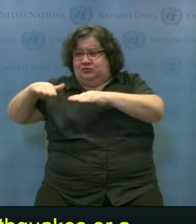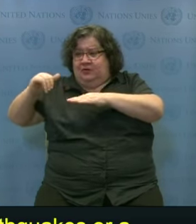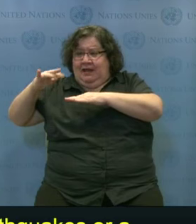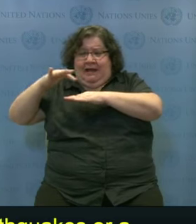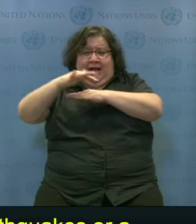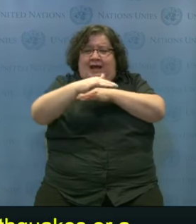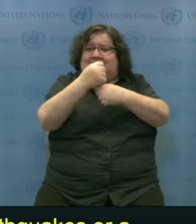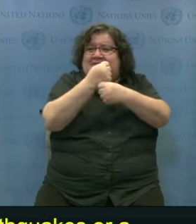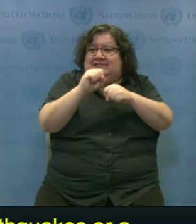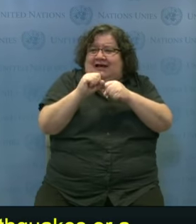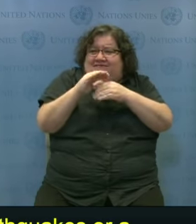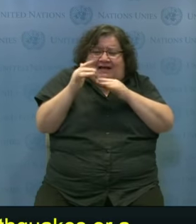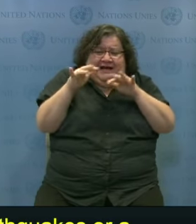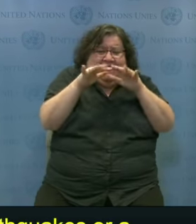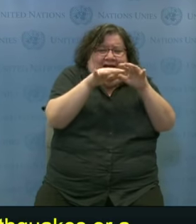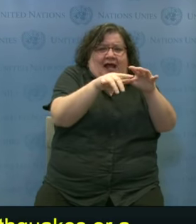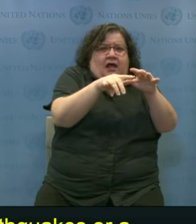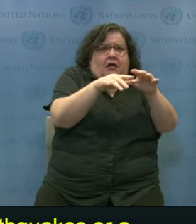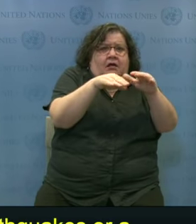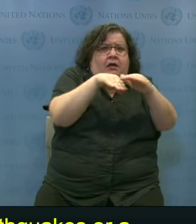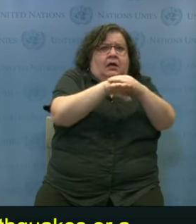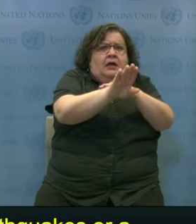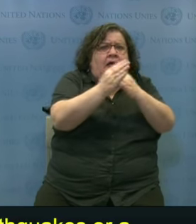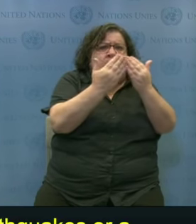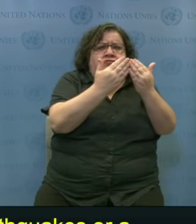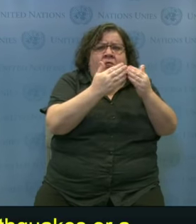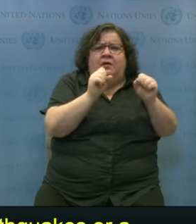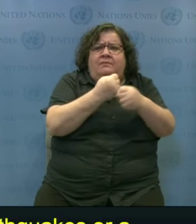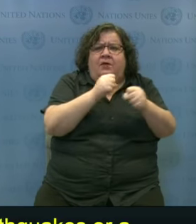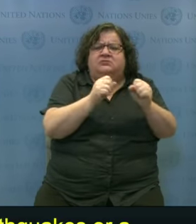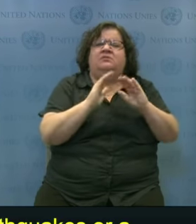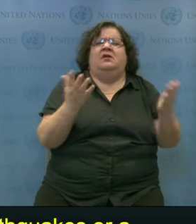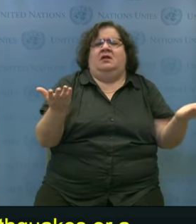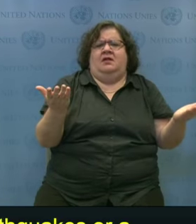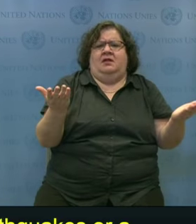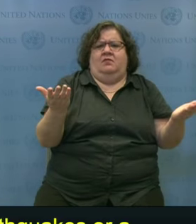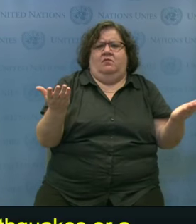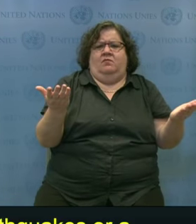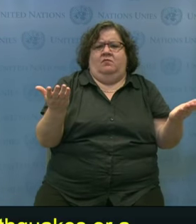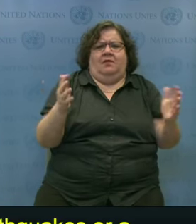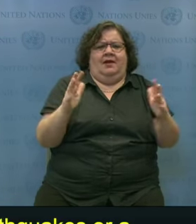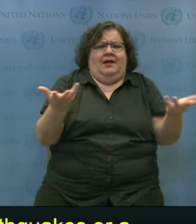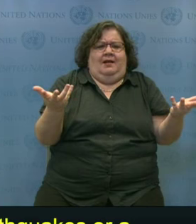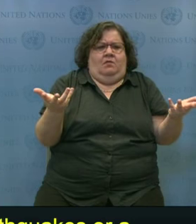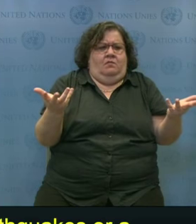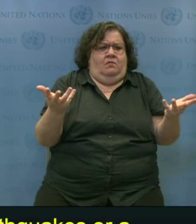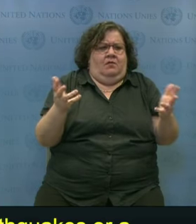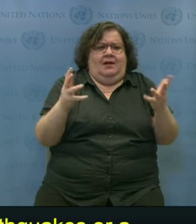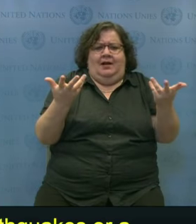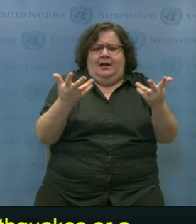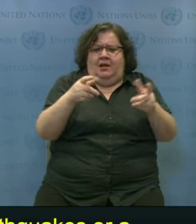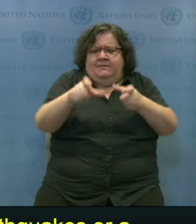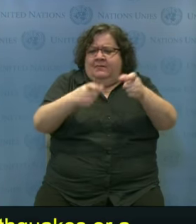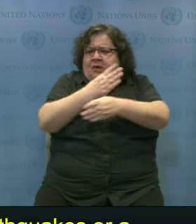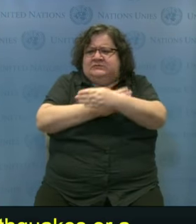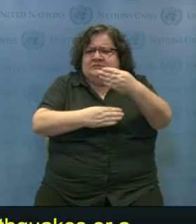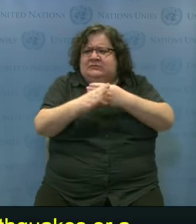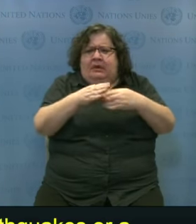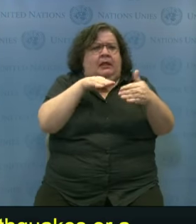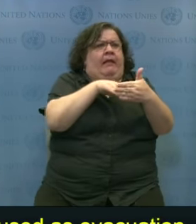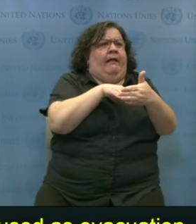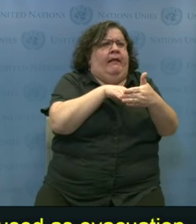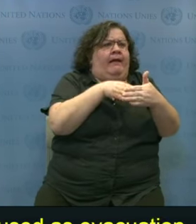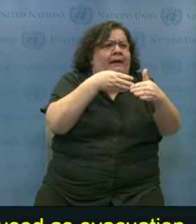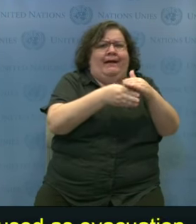to know that persons with disabilities, children and adults, will not be able to access these places. If you are building early warning